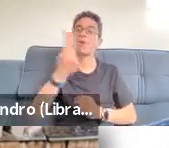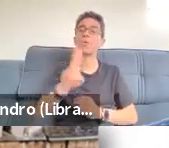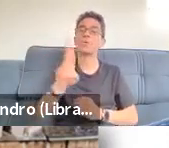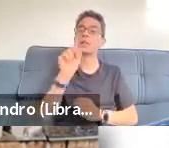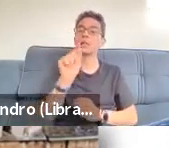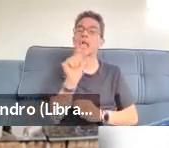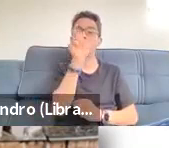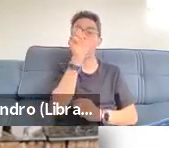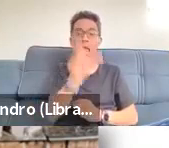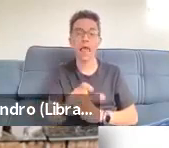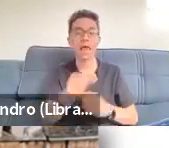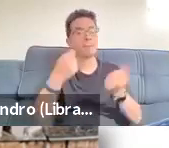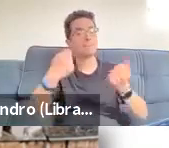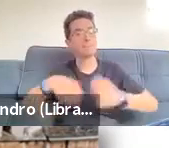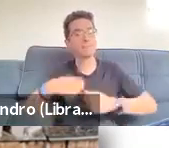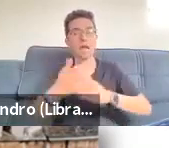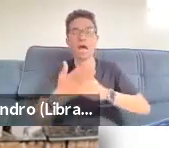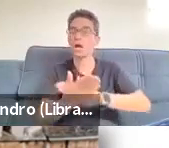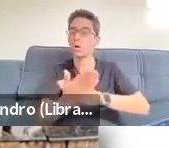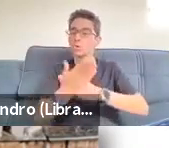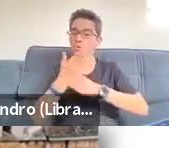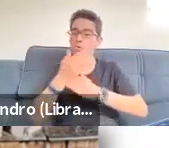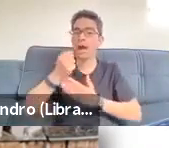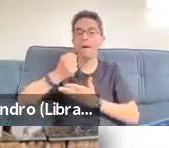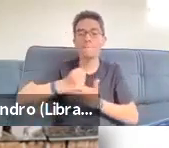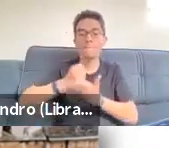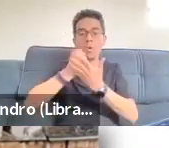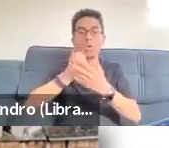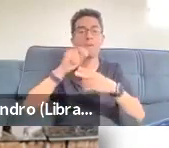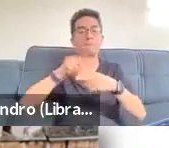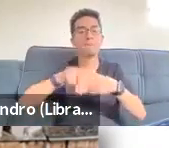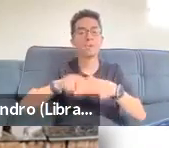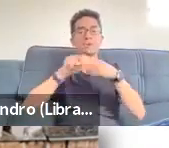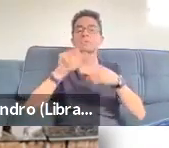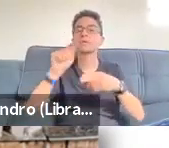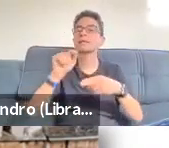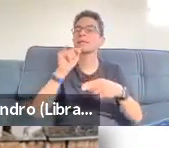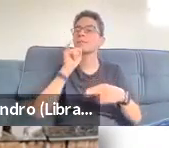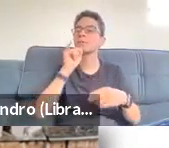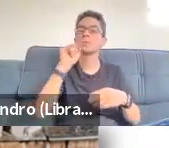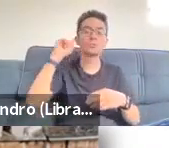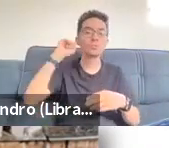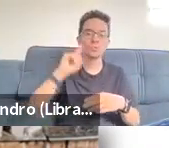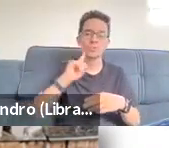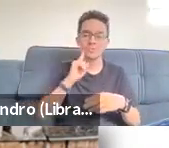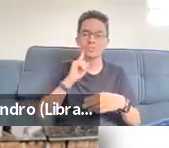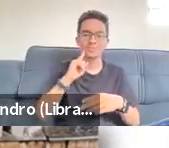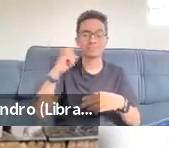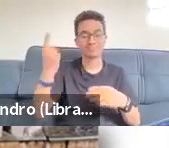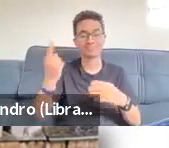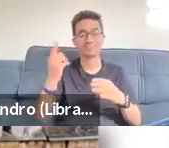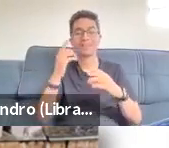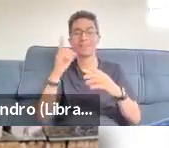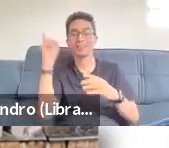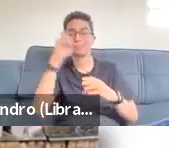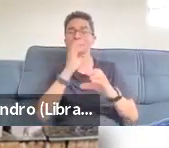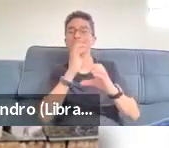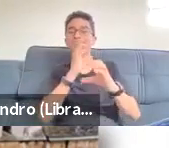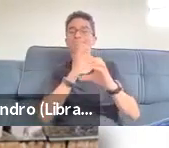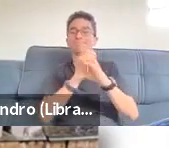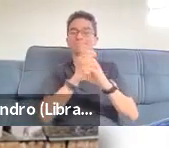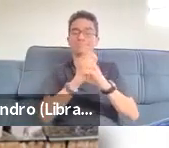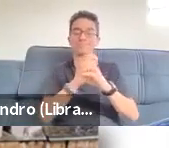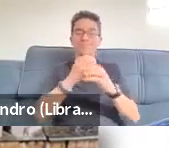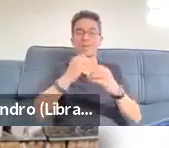more general like communication boards as well as high end dedicated computer systems. So here we there's a couple pictures